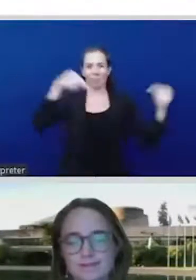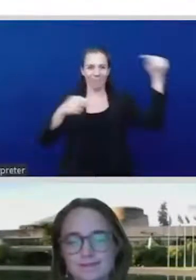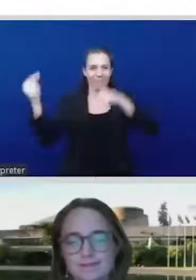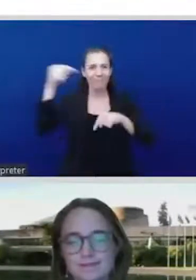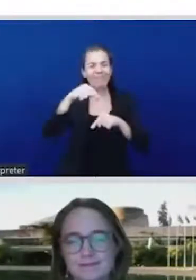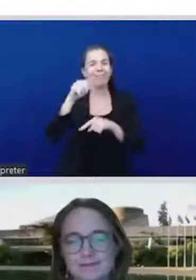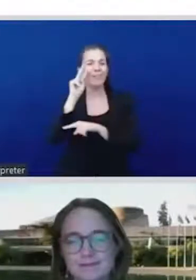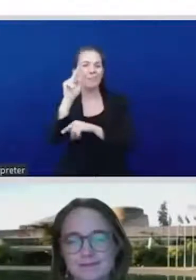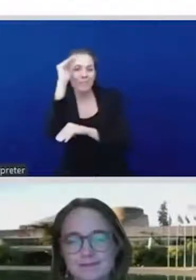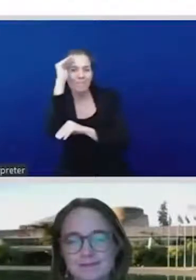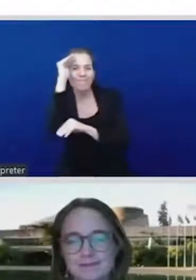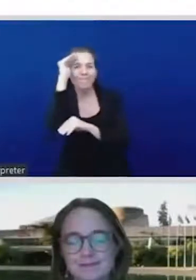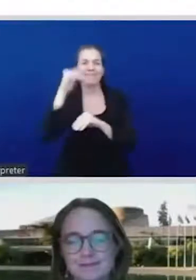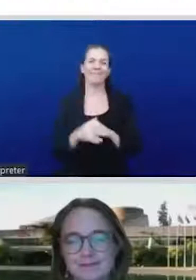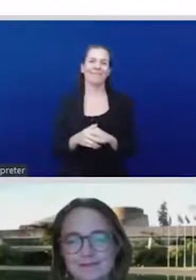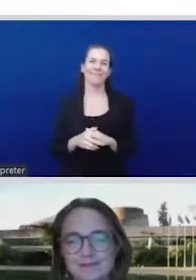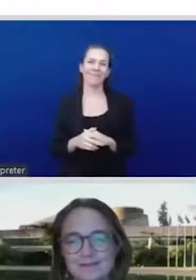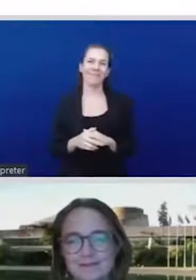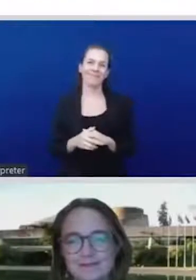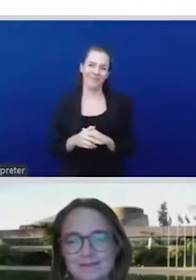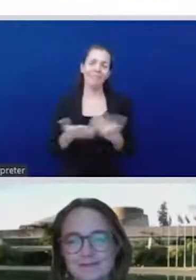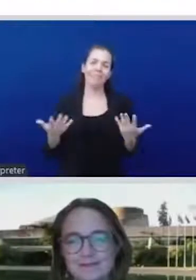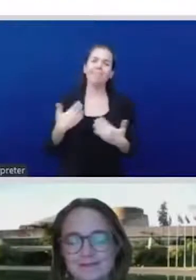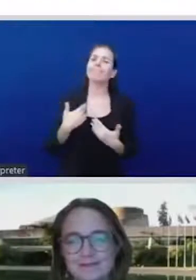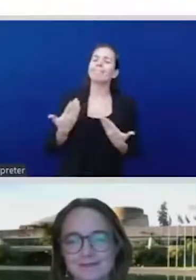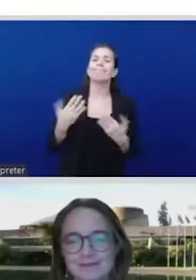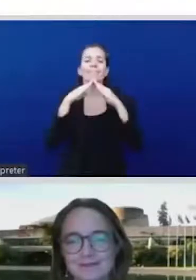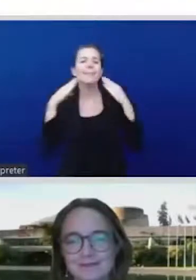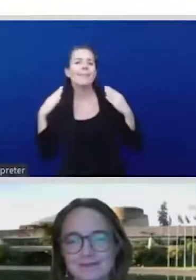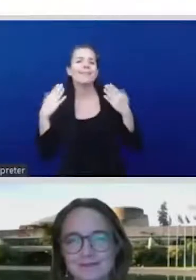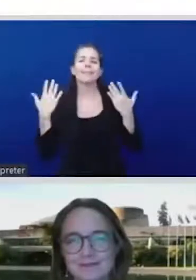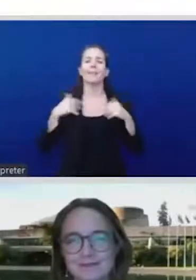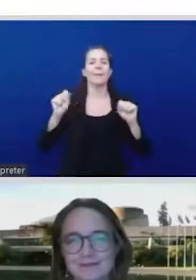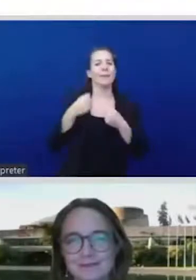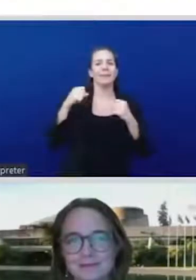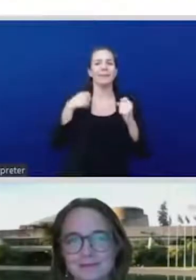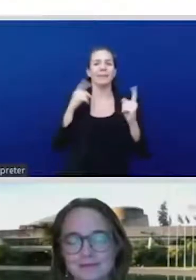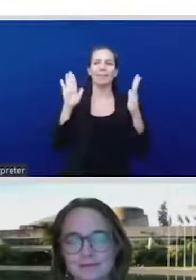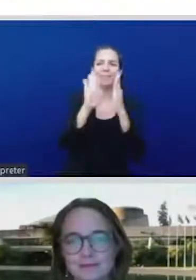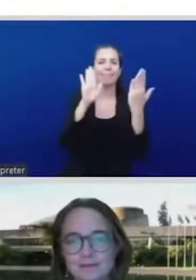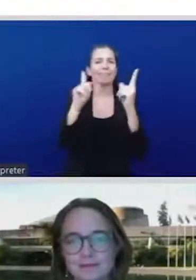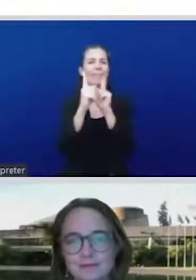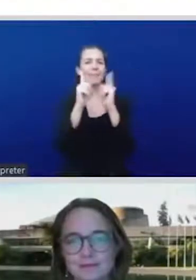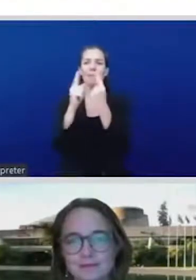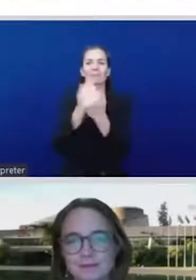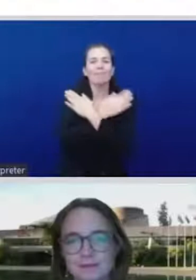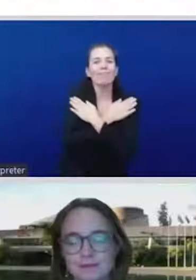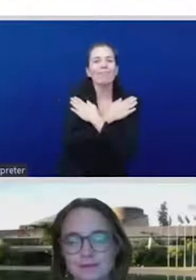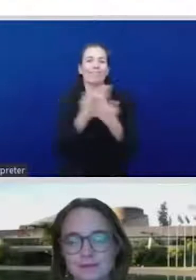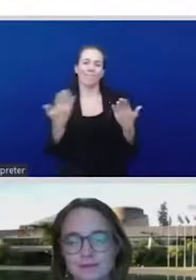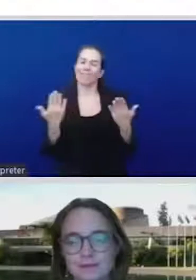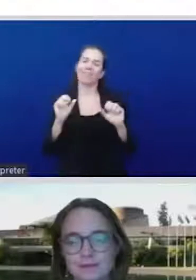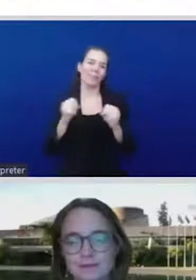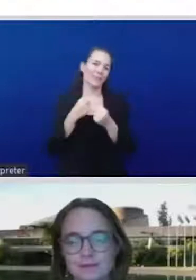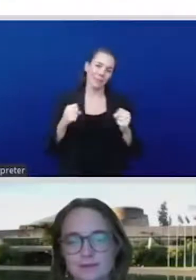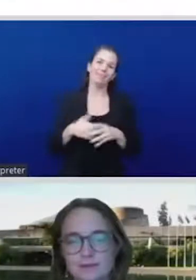touch each other as part of the one of the drama of the pandemics. But to get to your question, because I know I have a short time